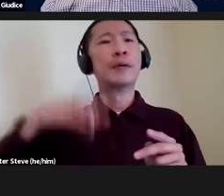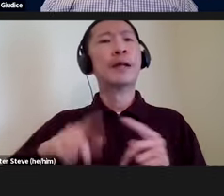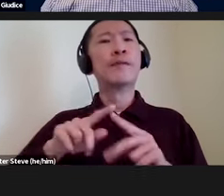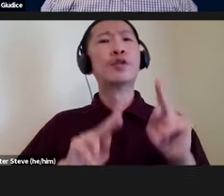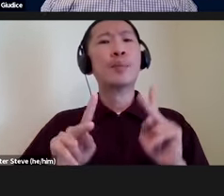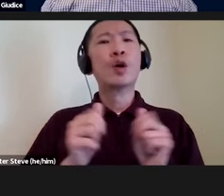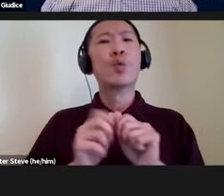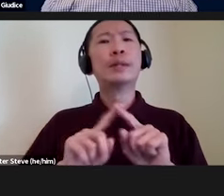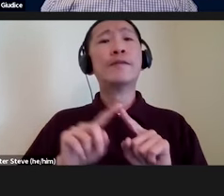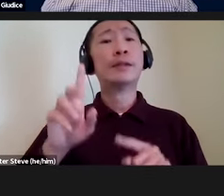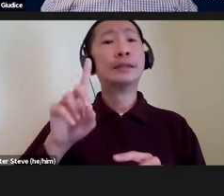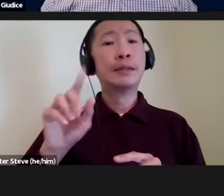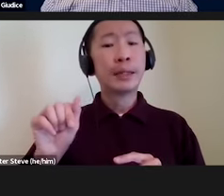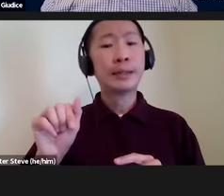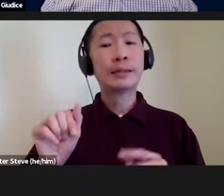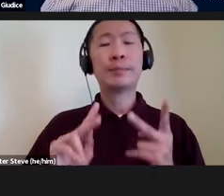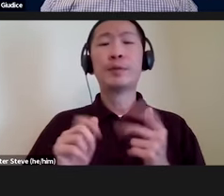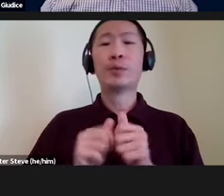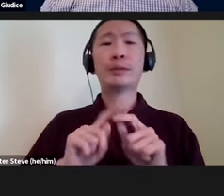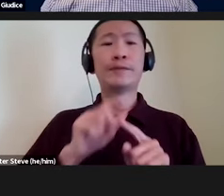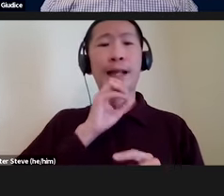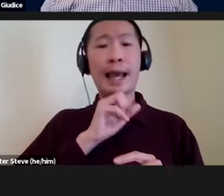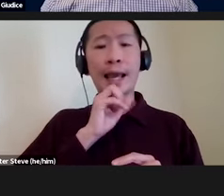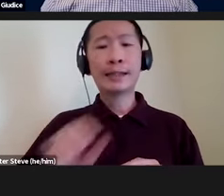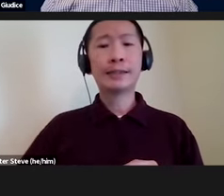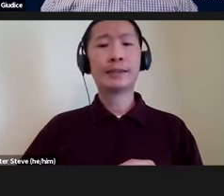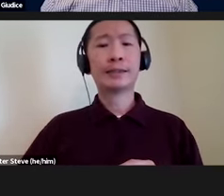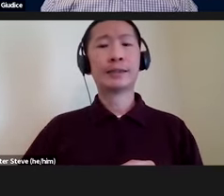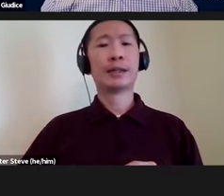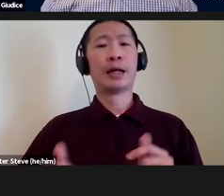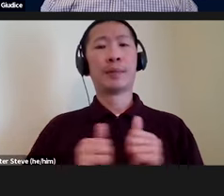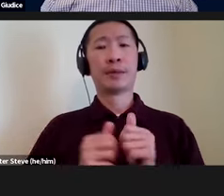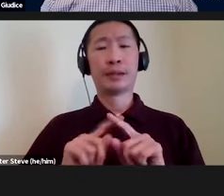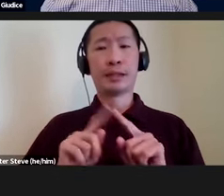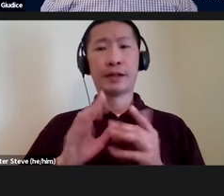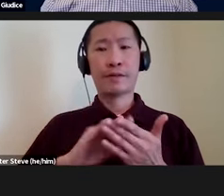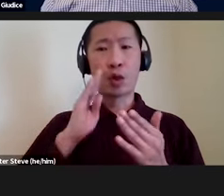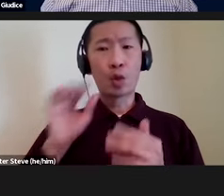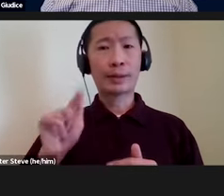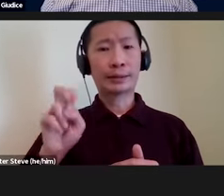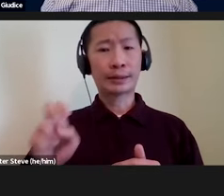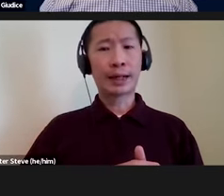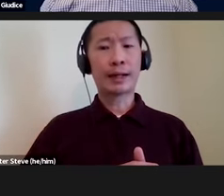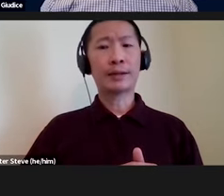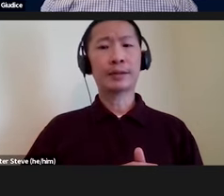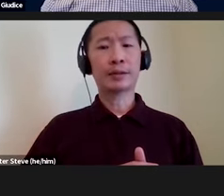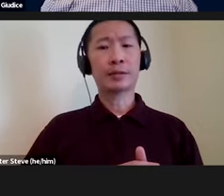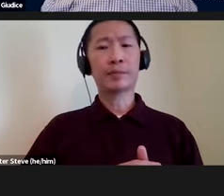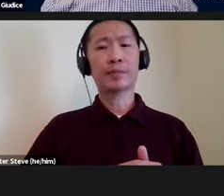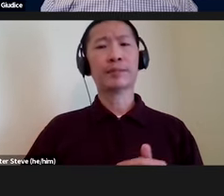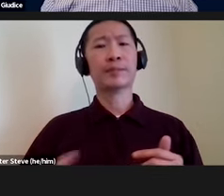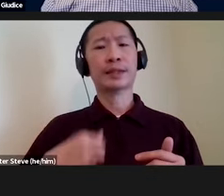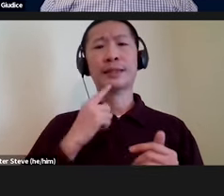with different disabilities, people of different ages, people of different learning styles. And I'd argue really everybody. We are